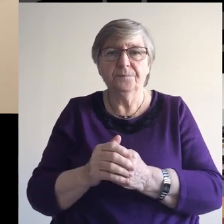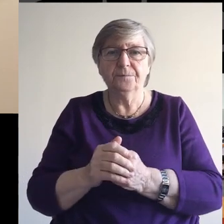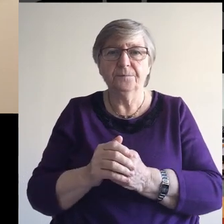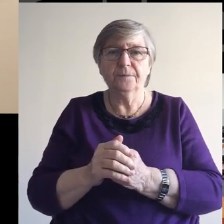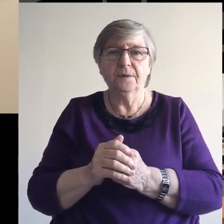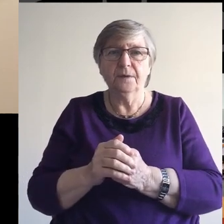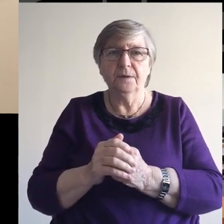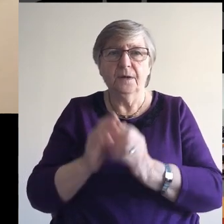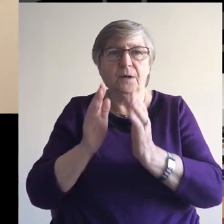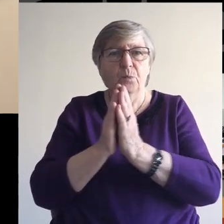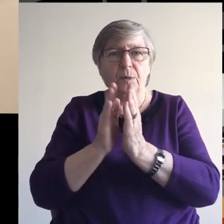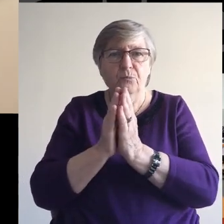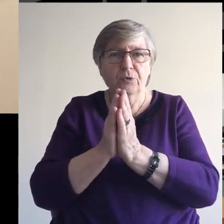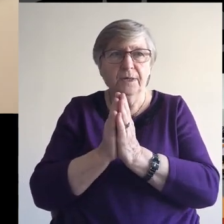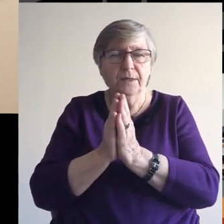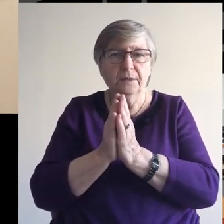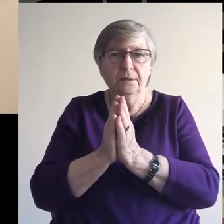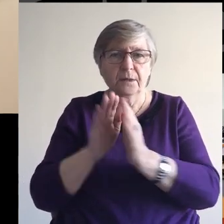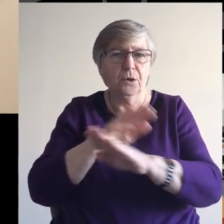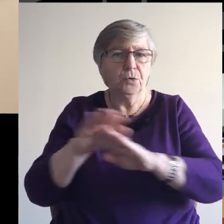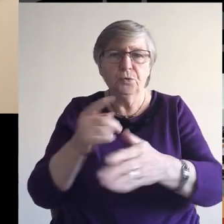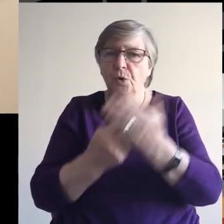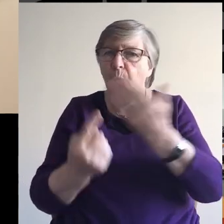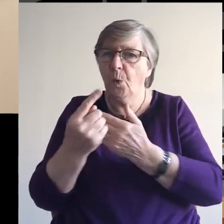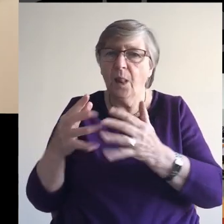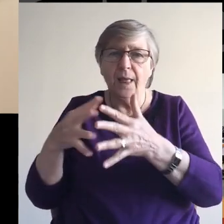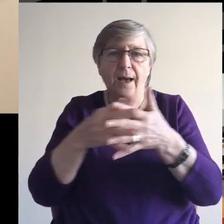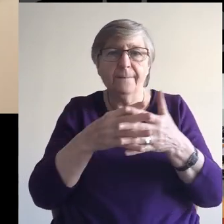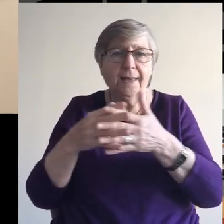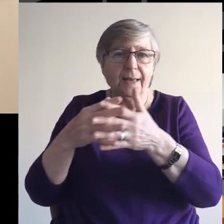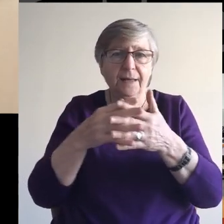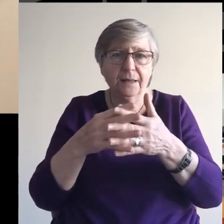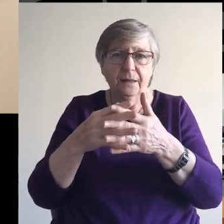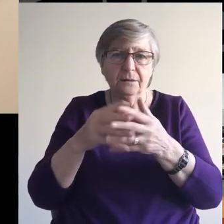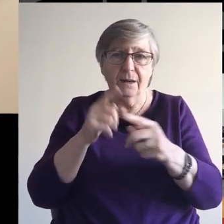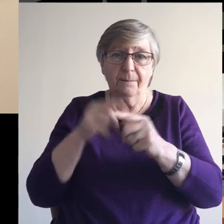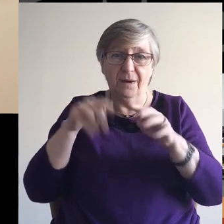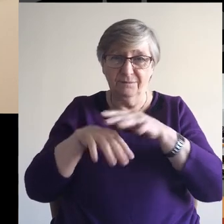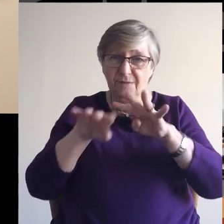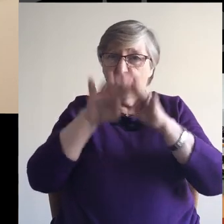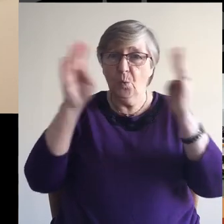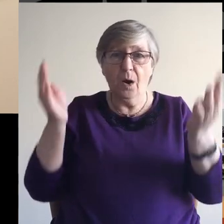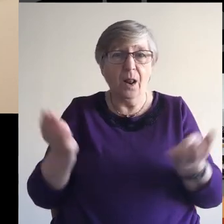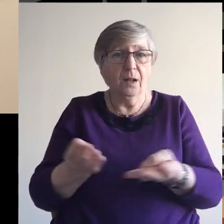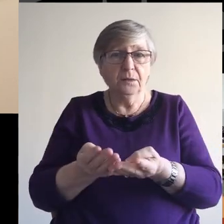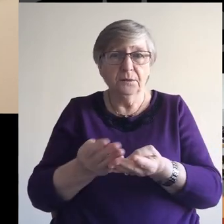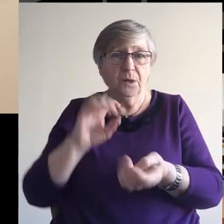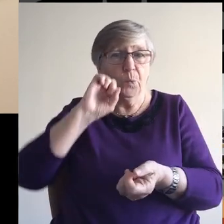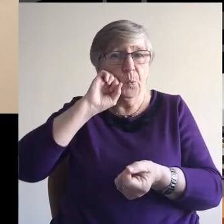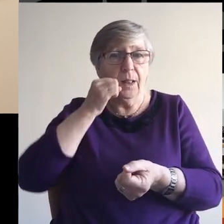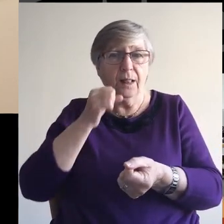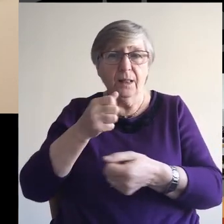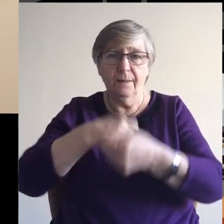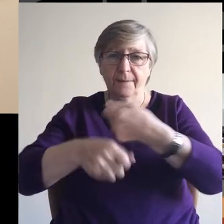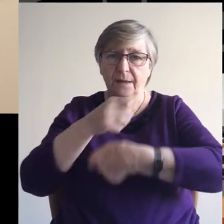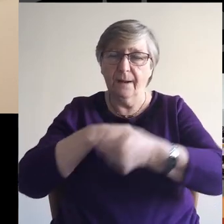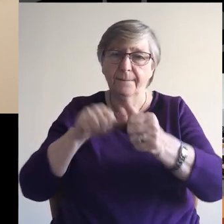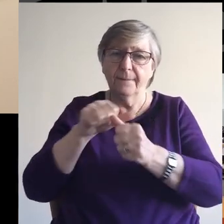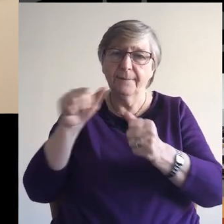And we pray that not only America, but the world might be a better place